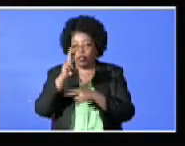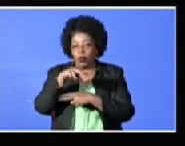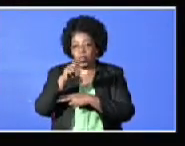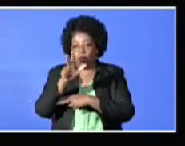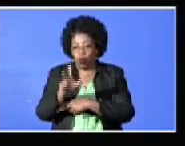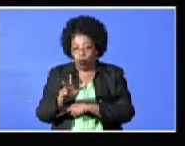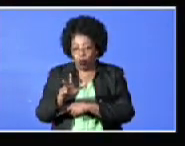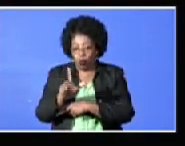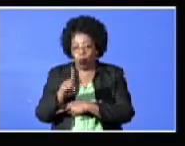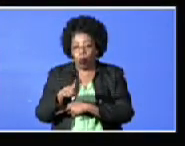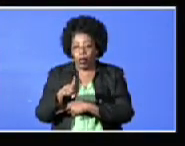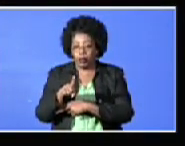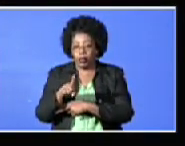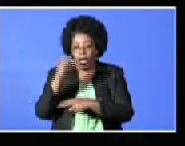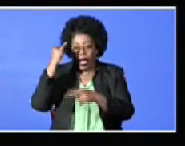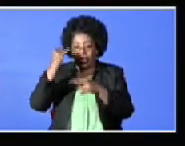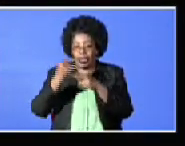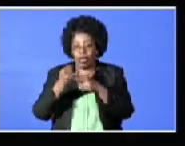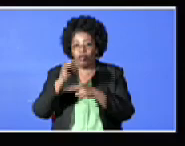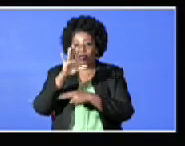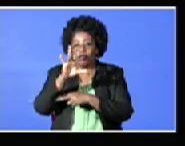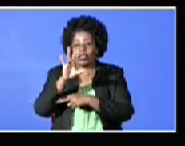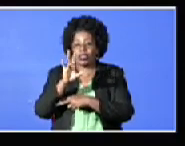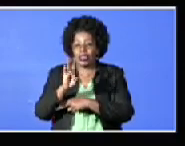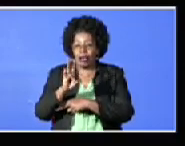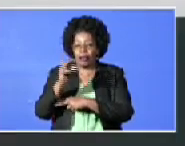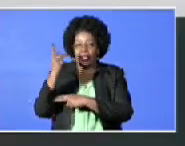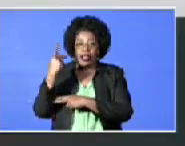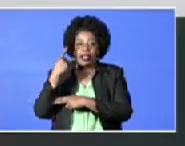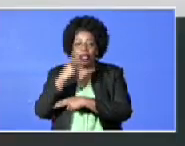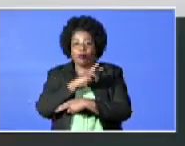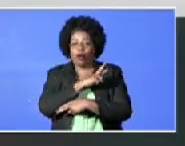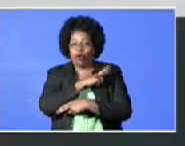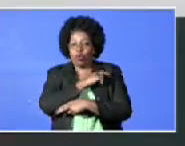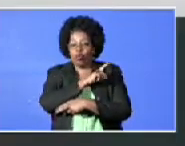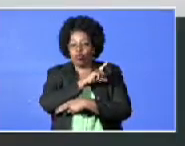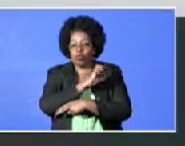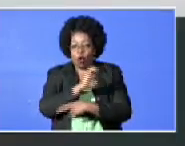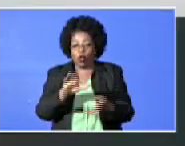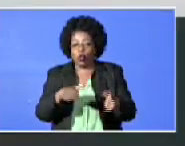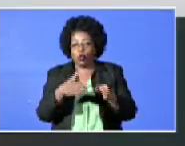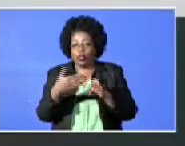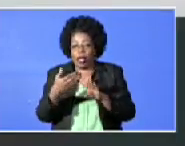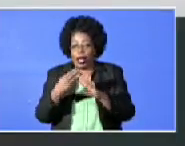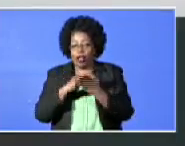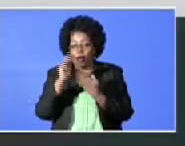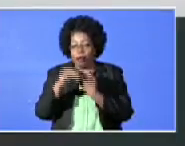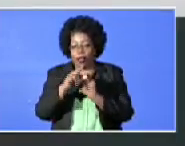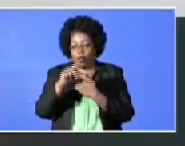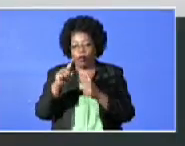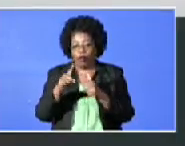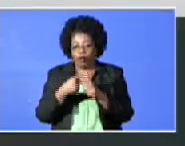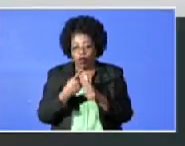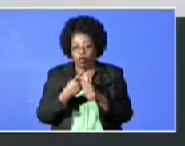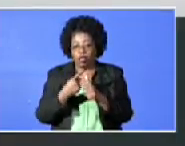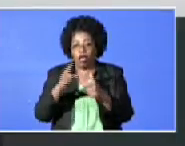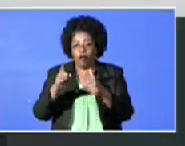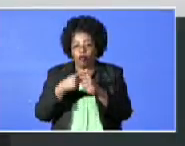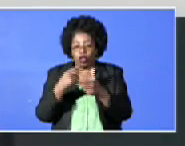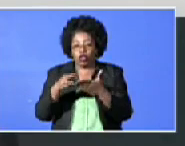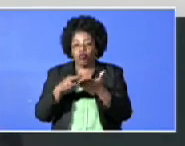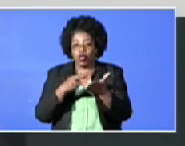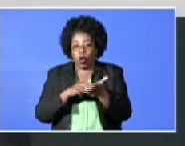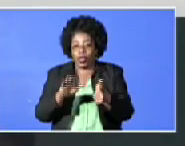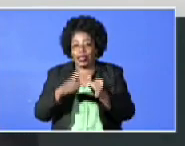21 has been identified as 57-year-old Kim Johnson-Roll, who died on March 31st and is the first recorded death of COVID